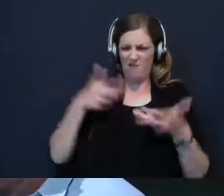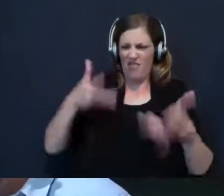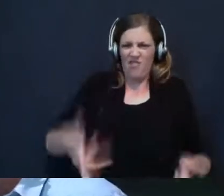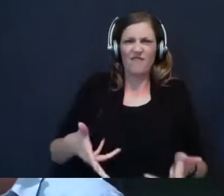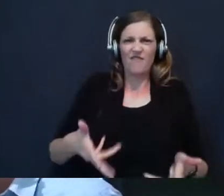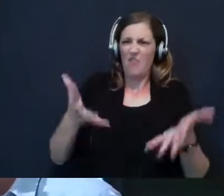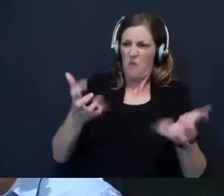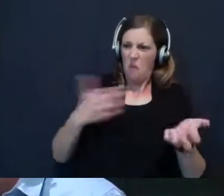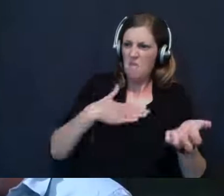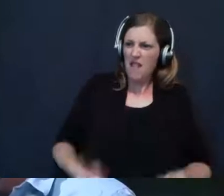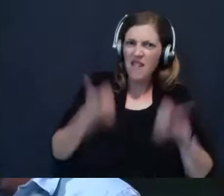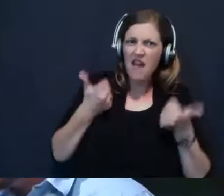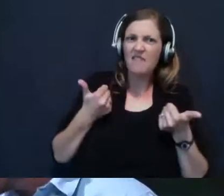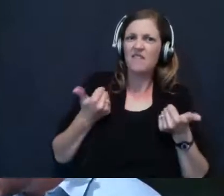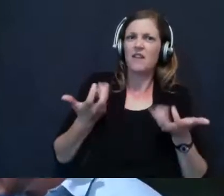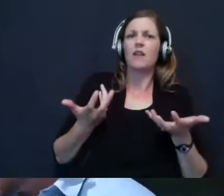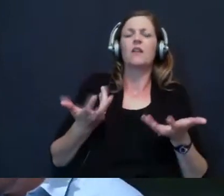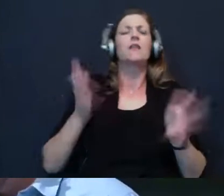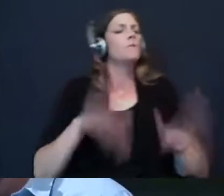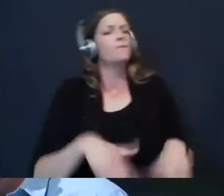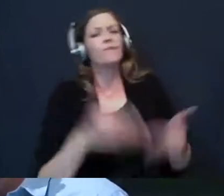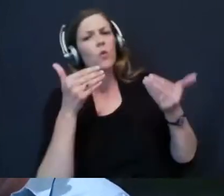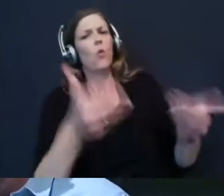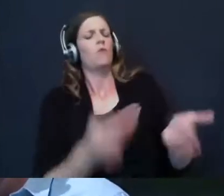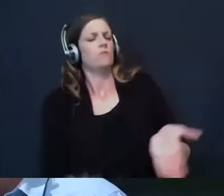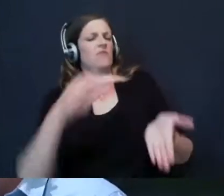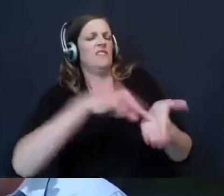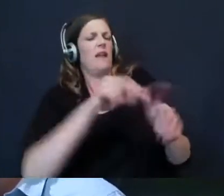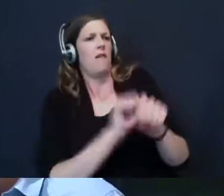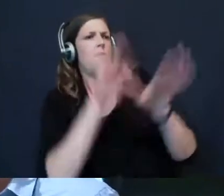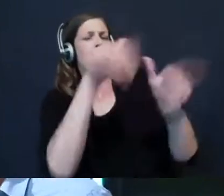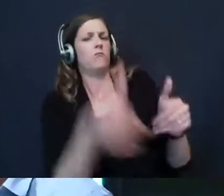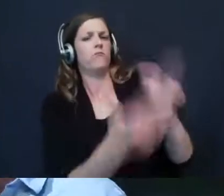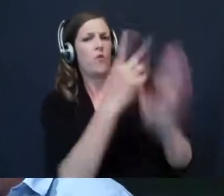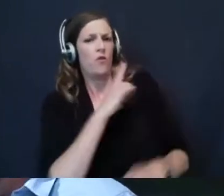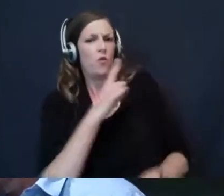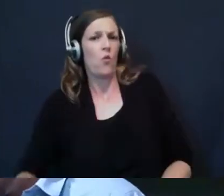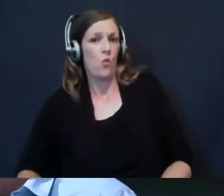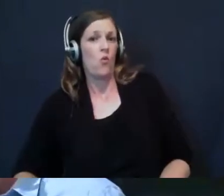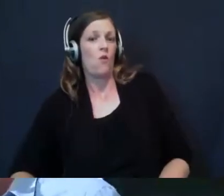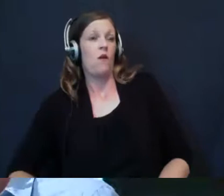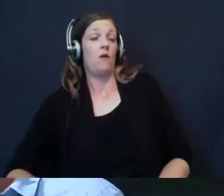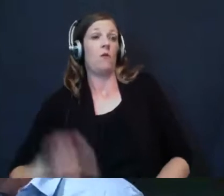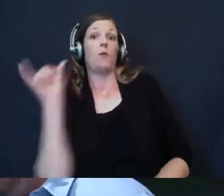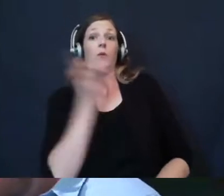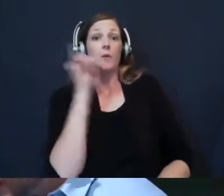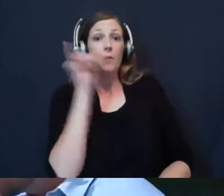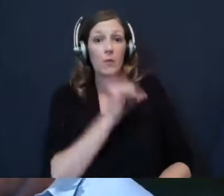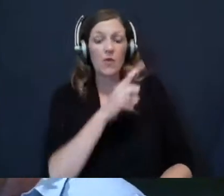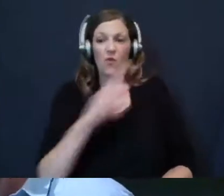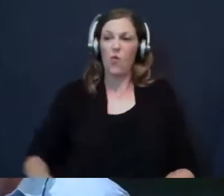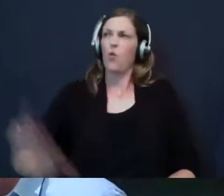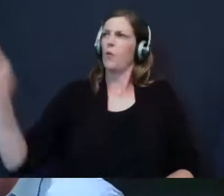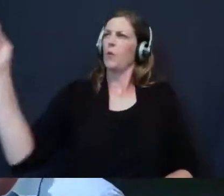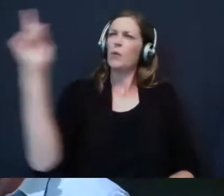my life to take it away. And he said, Go out and stand on the mount before the Lord. And behold, the Lord passed by and with a great and